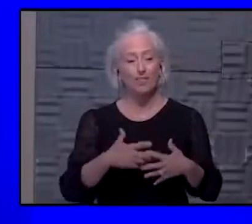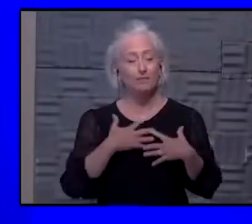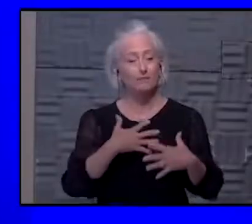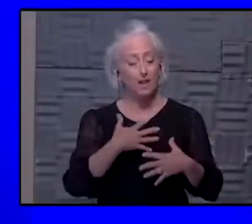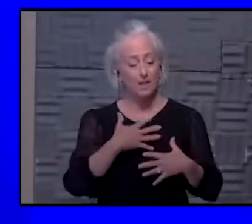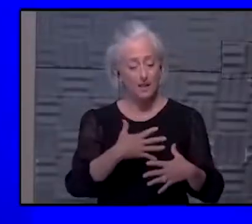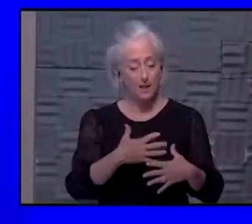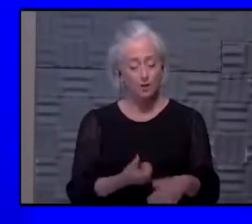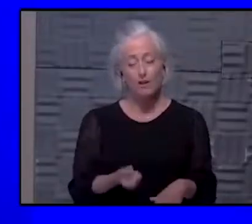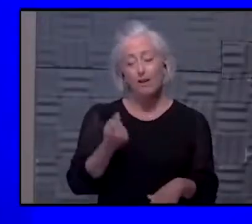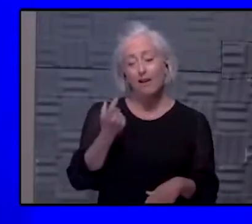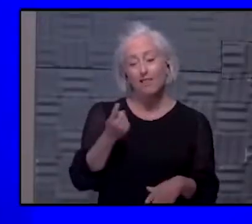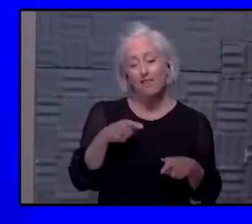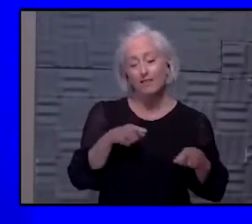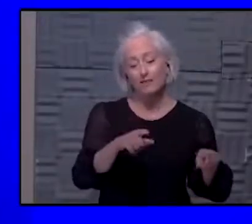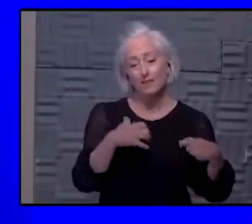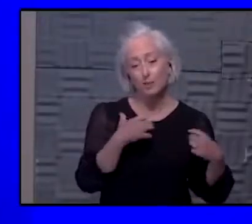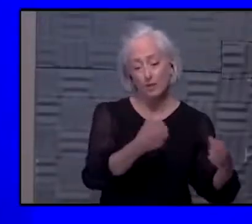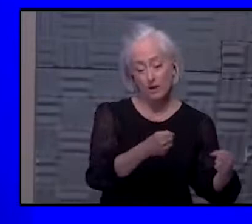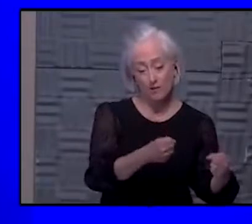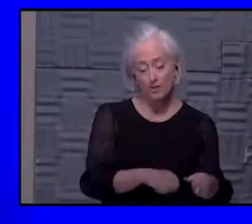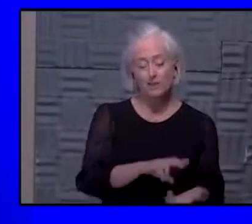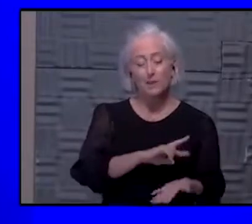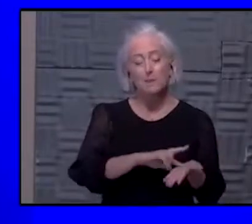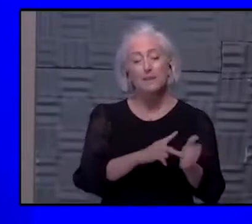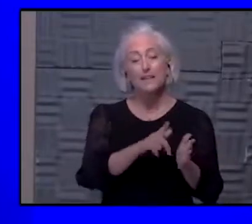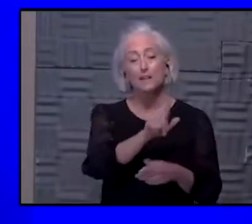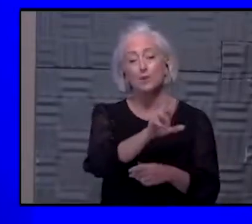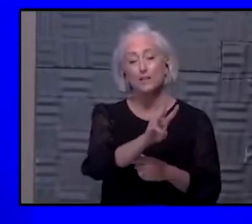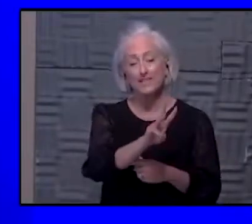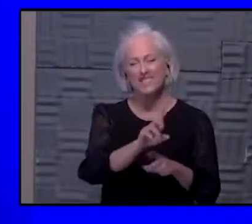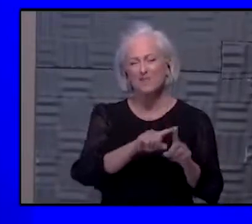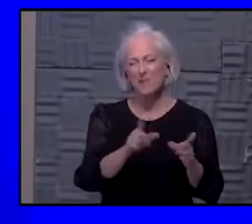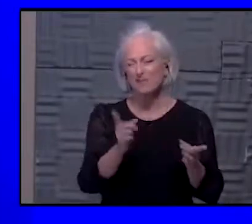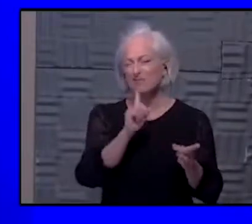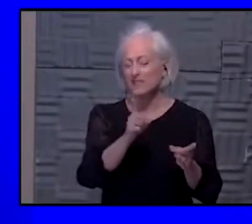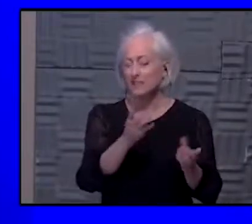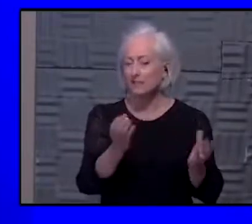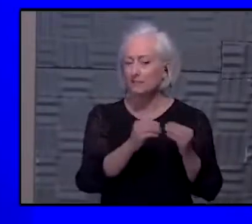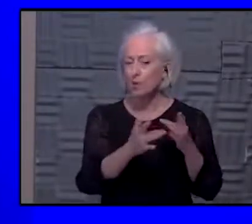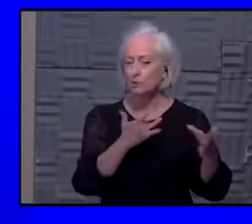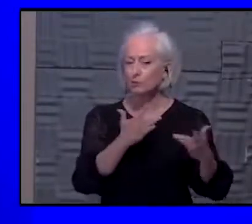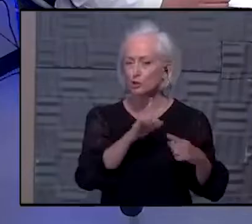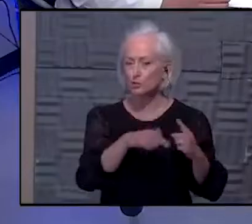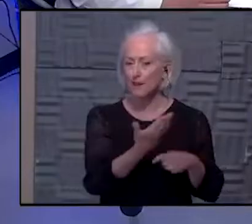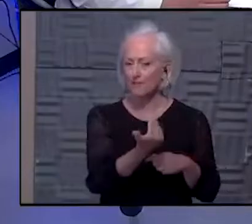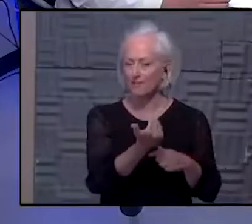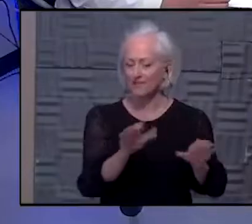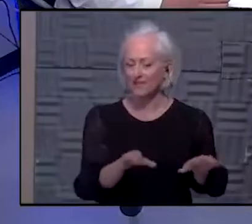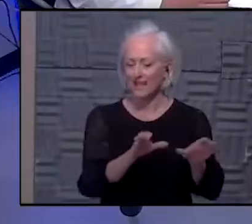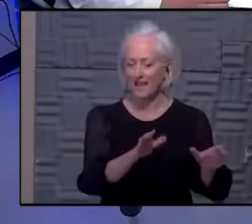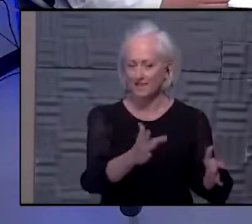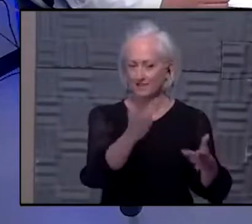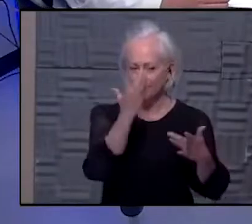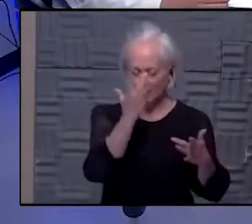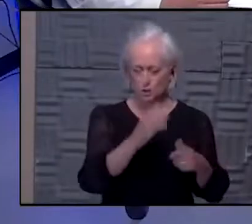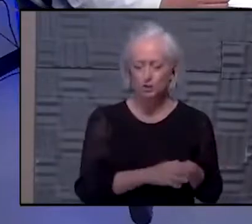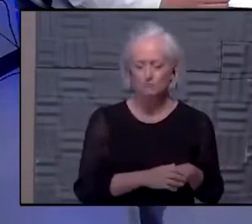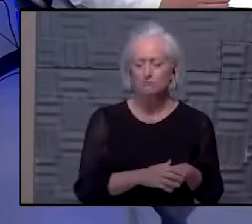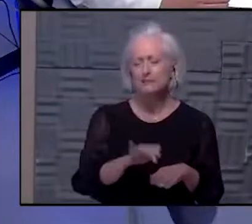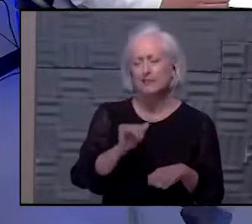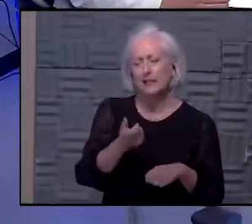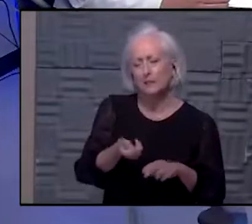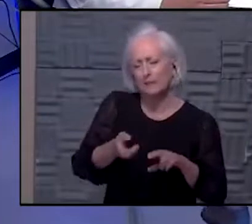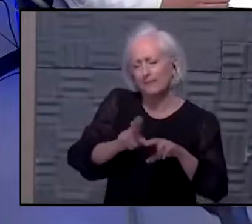in that recovery period. So 26, but more concerned about that 15 and that active infection. Yeah, it is a little bit of a bump up than what we've seen